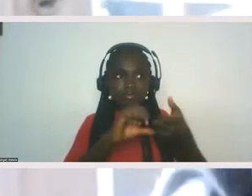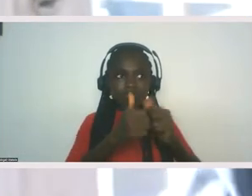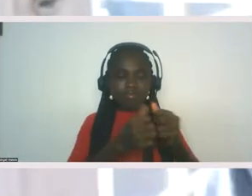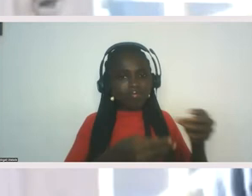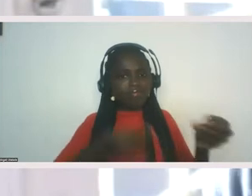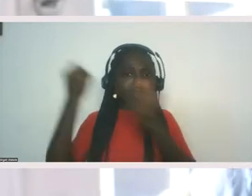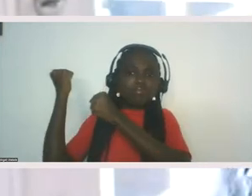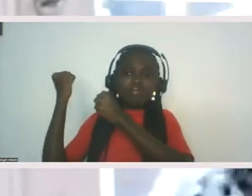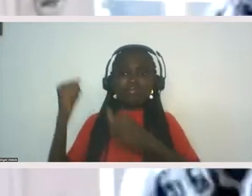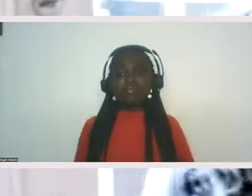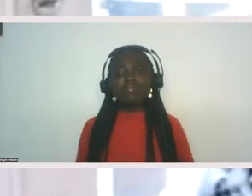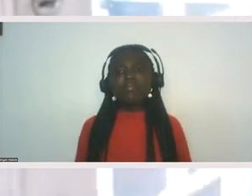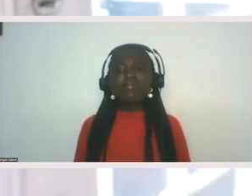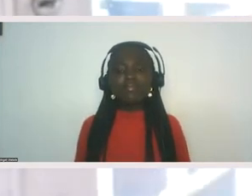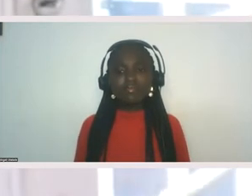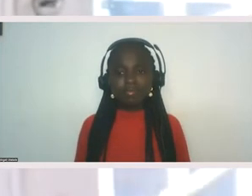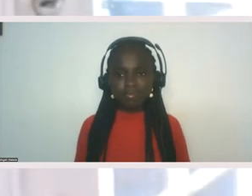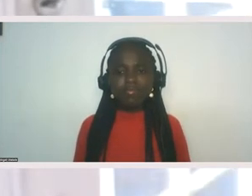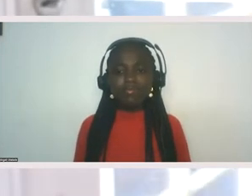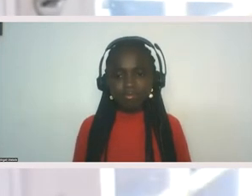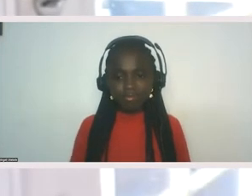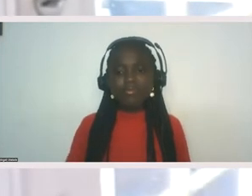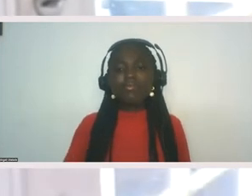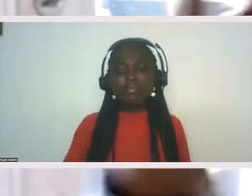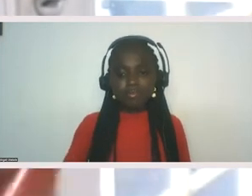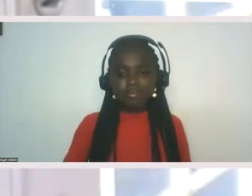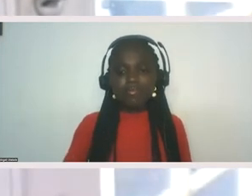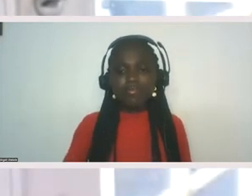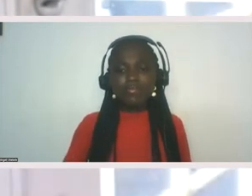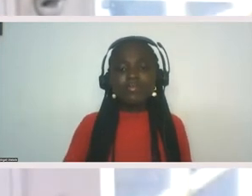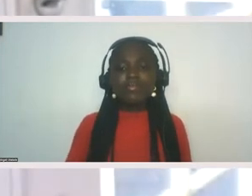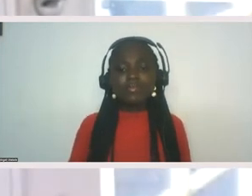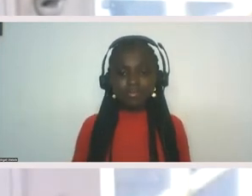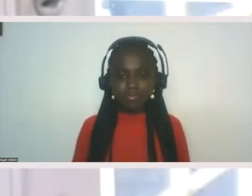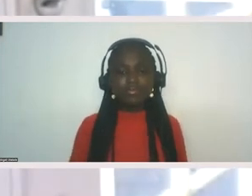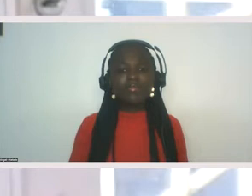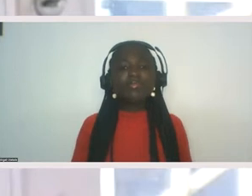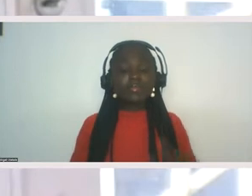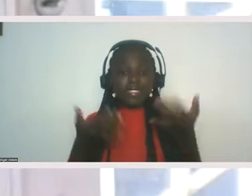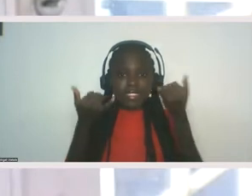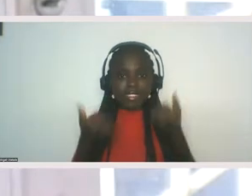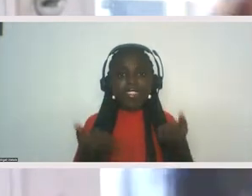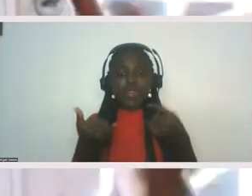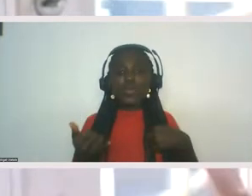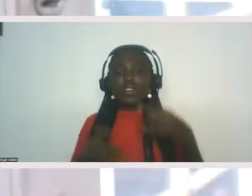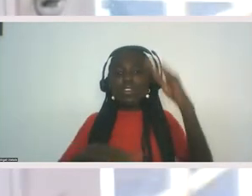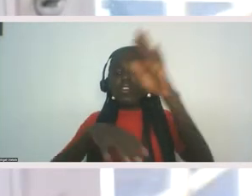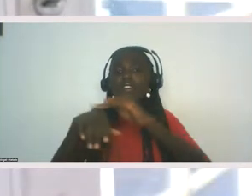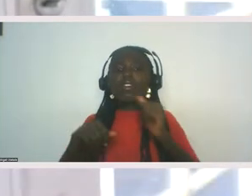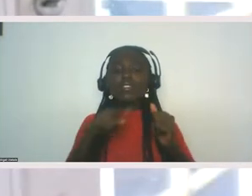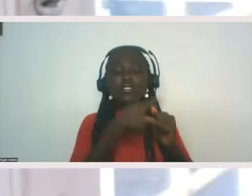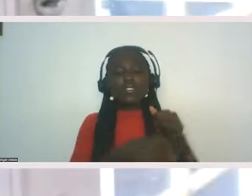let's invite, uh, Kohet Naya and Adria up and let's, uh, really, uh, really, uh, circly